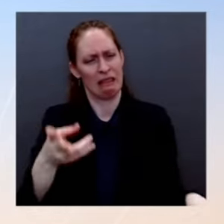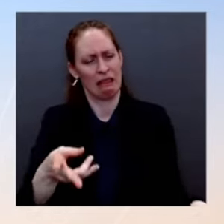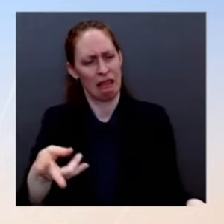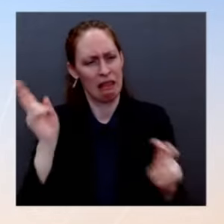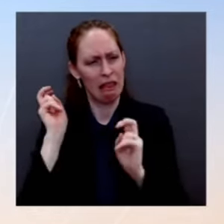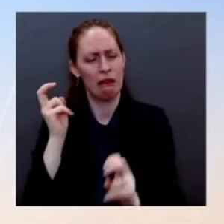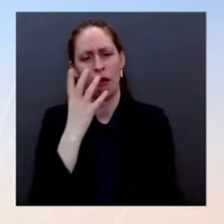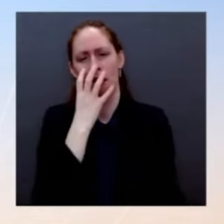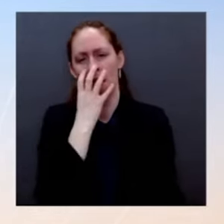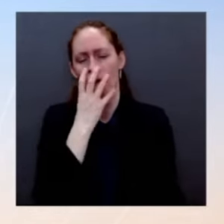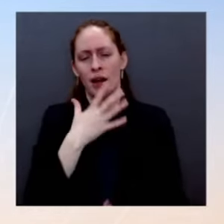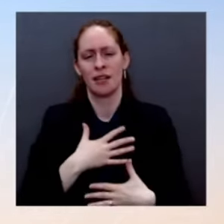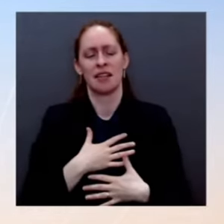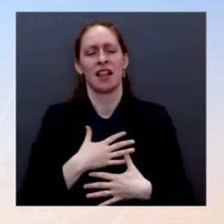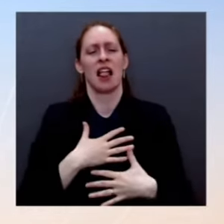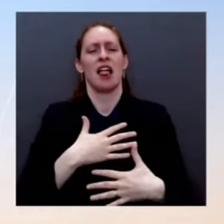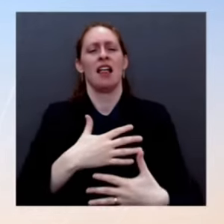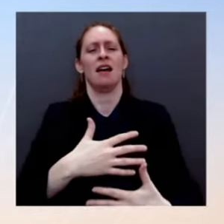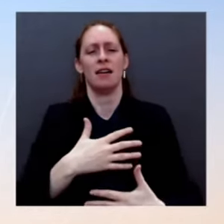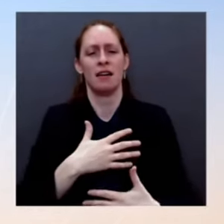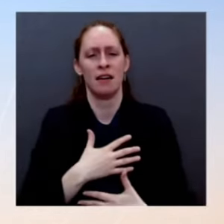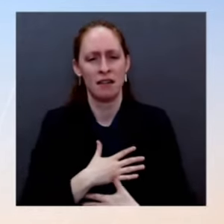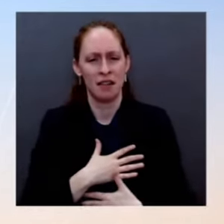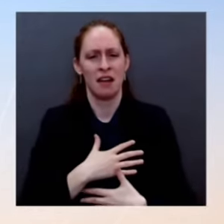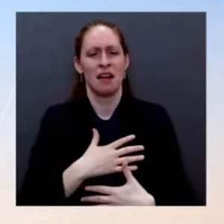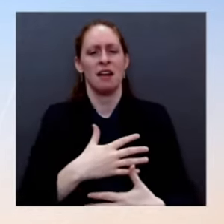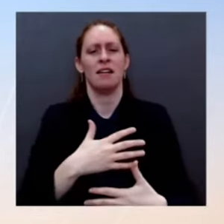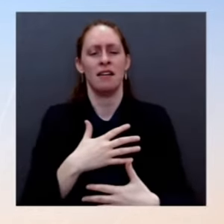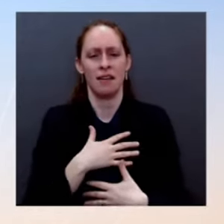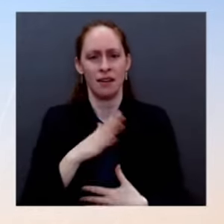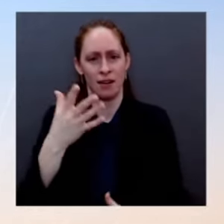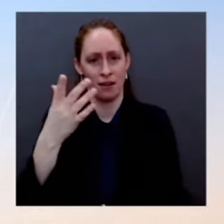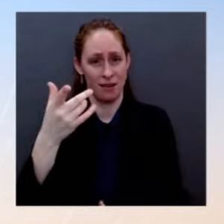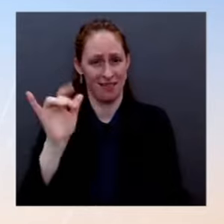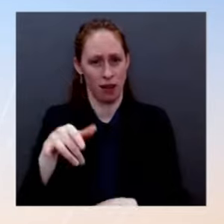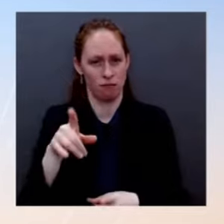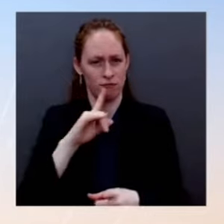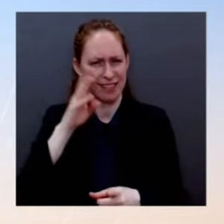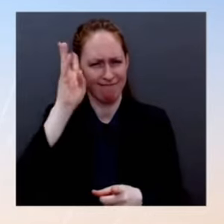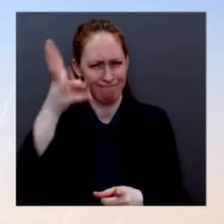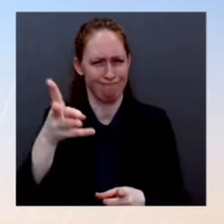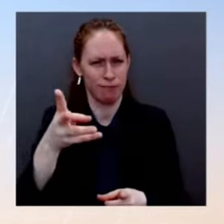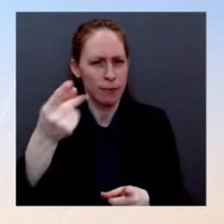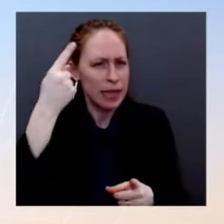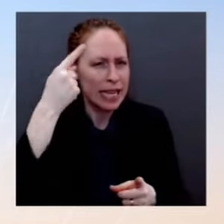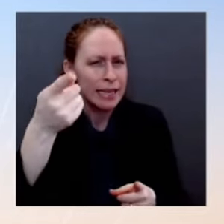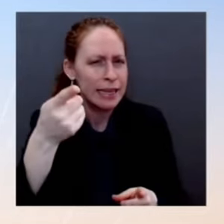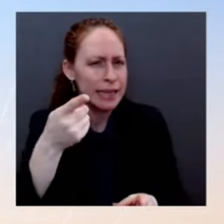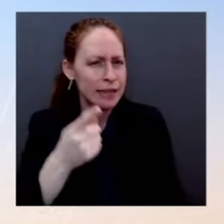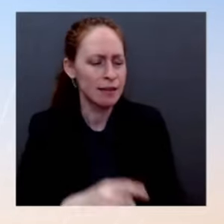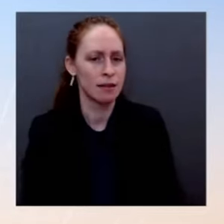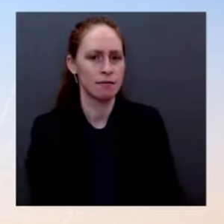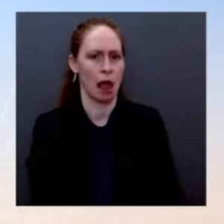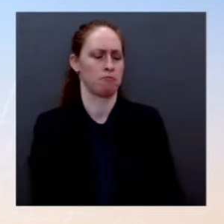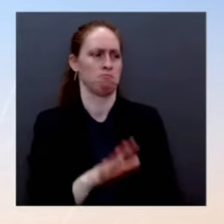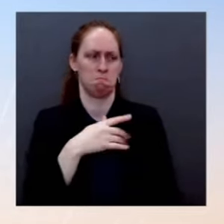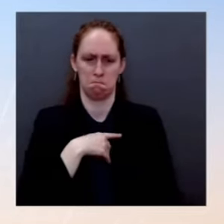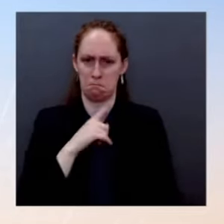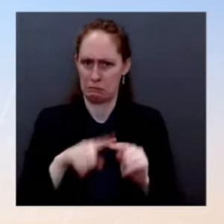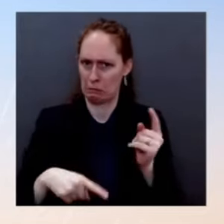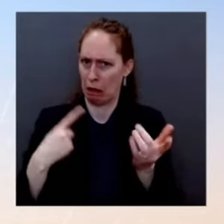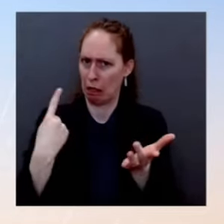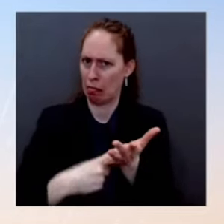is our effort to protect health workers and most importantly, protect patients with the CMS rule and also to make workplaces